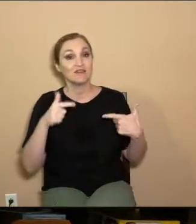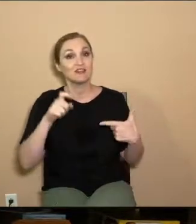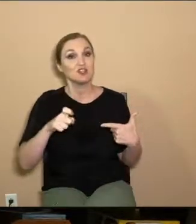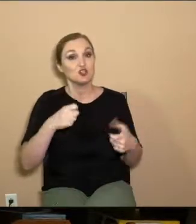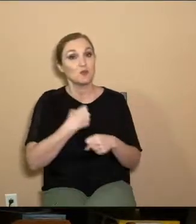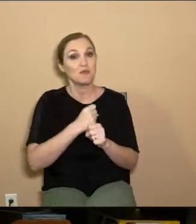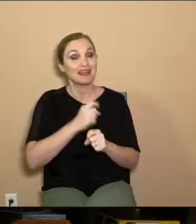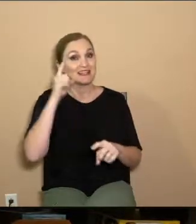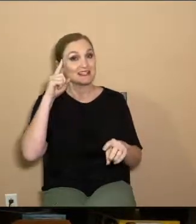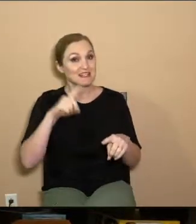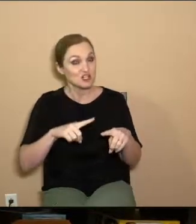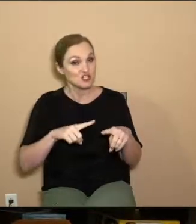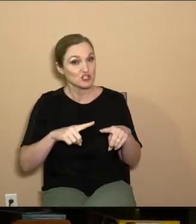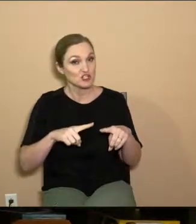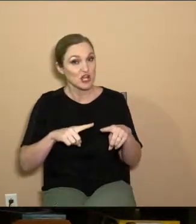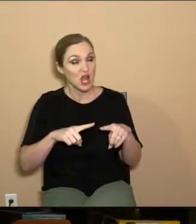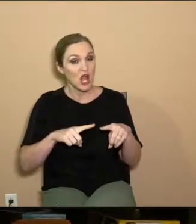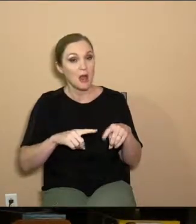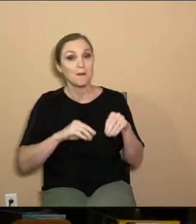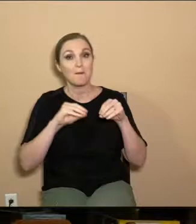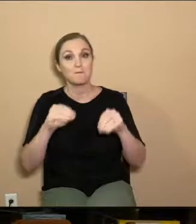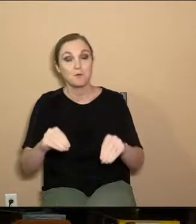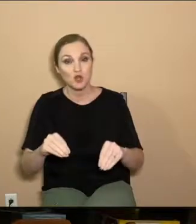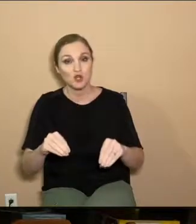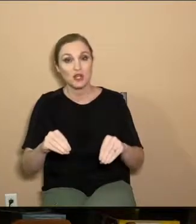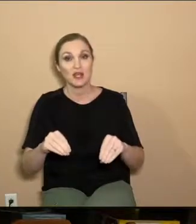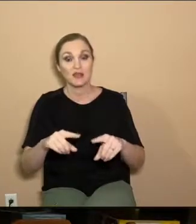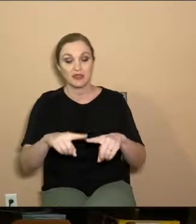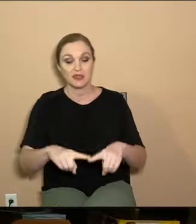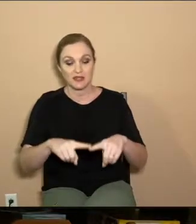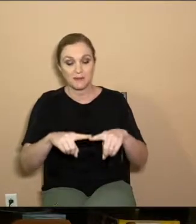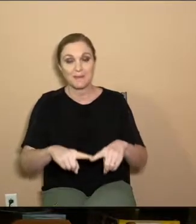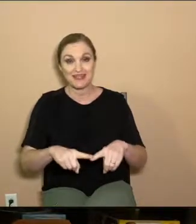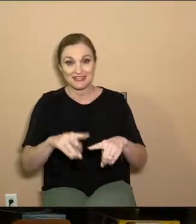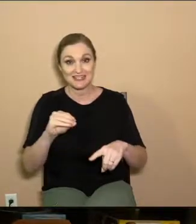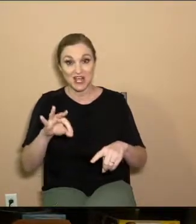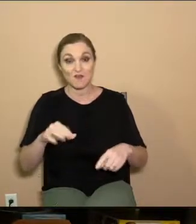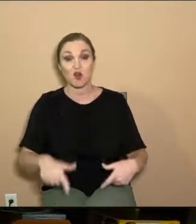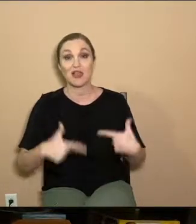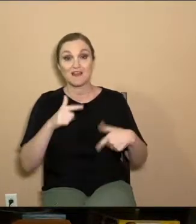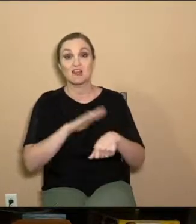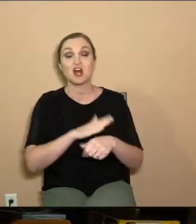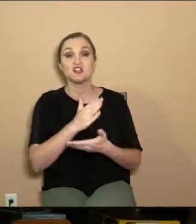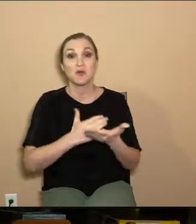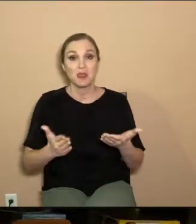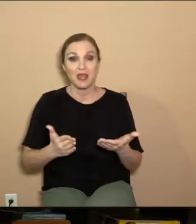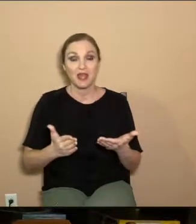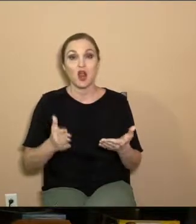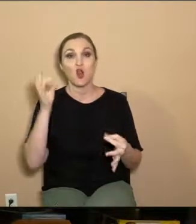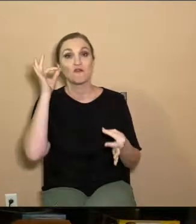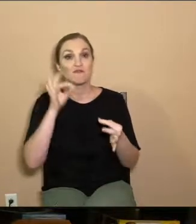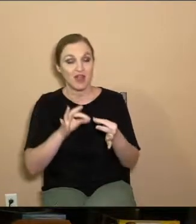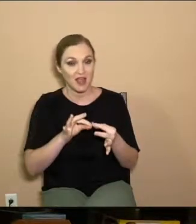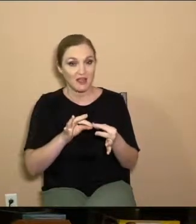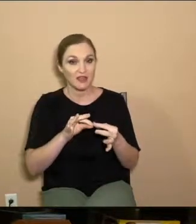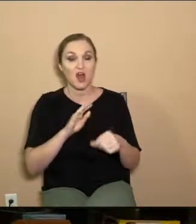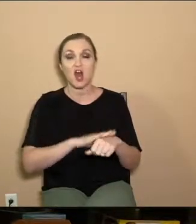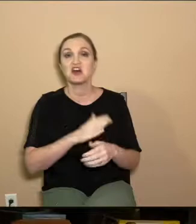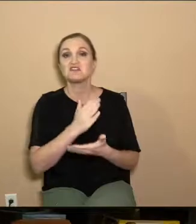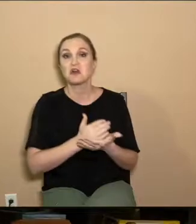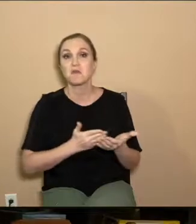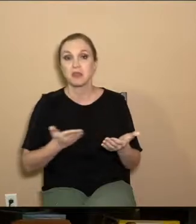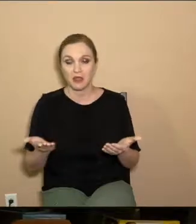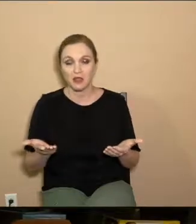a decision about putting the weight of our lives onto something. You know, everyone puts their weight, the weight of their lives onto